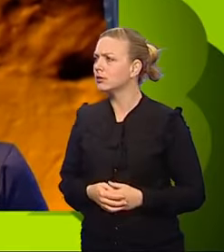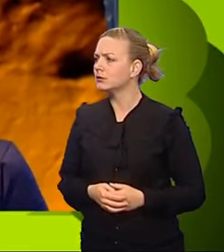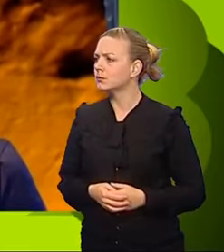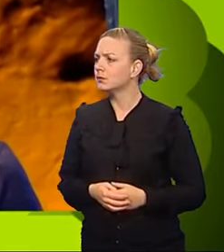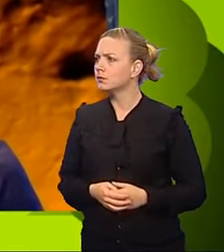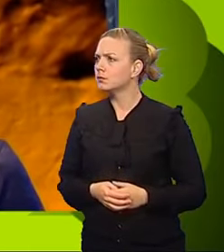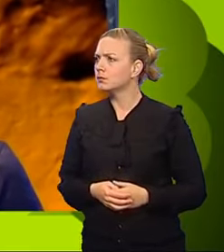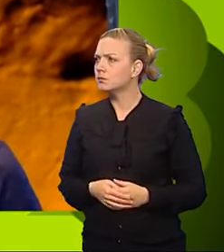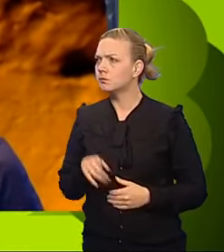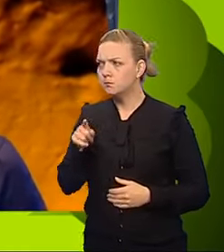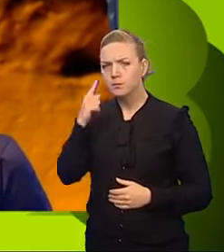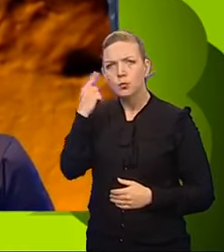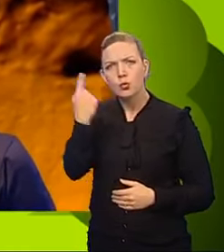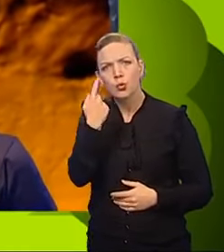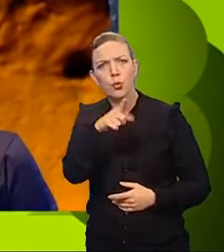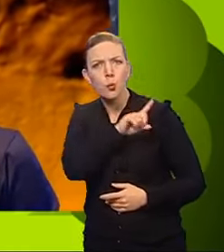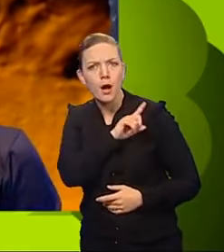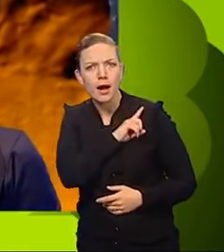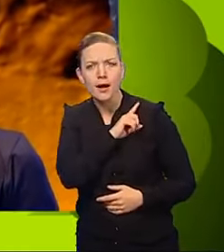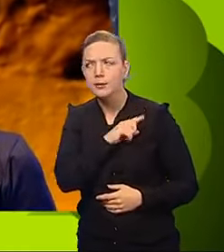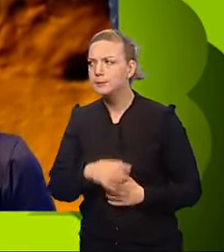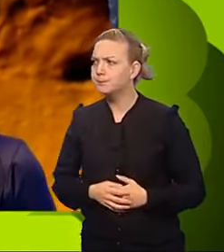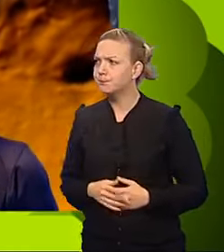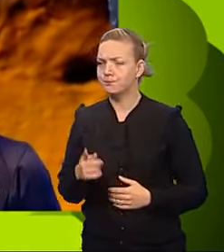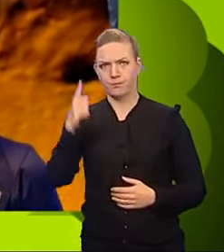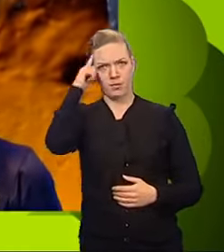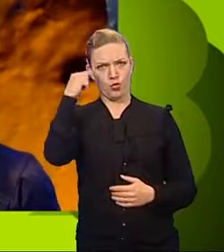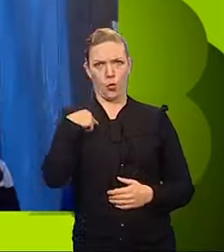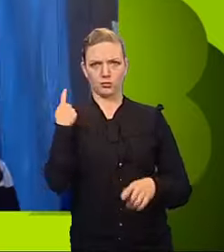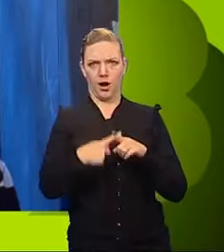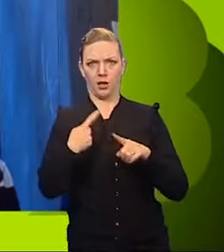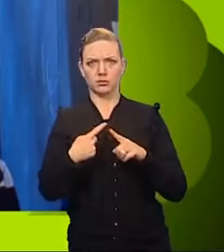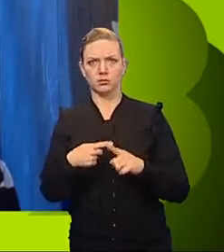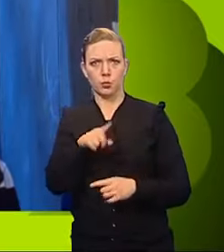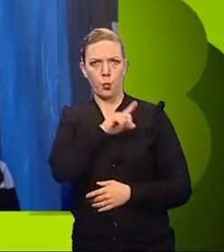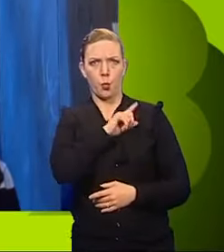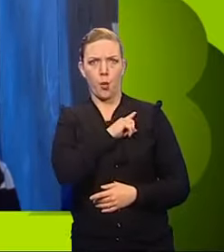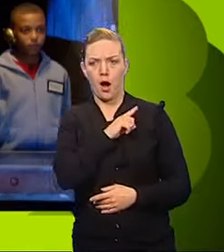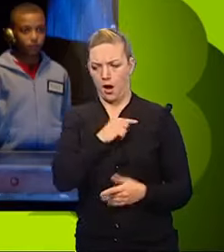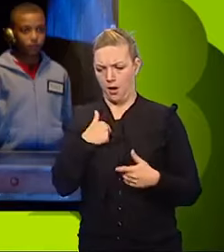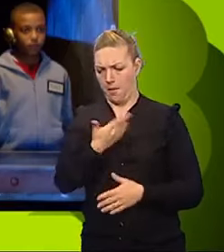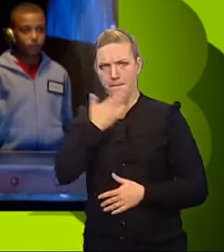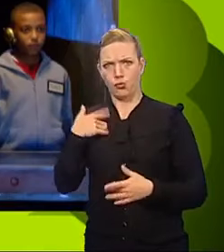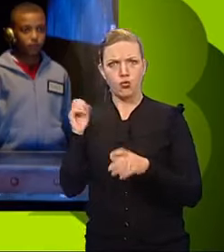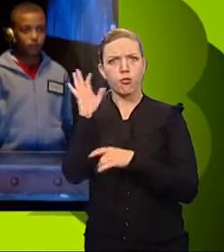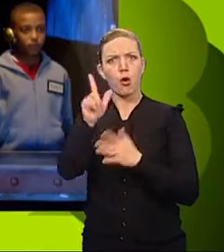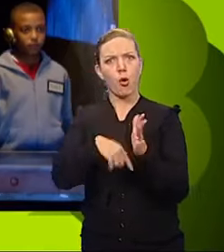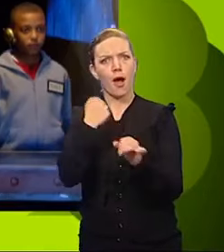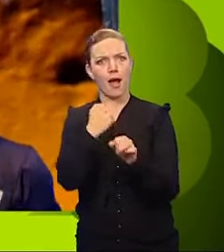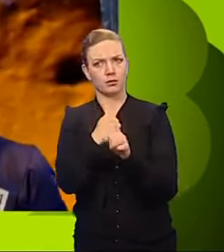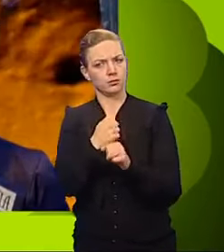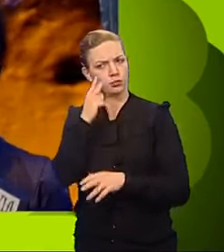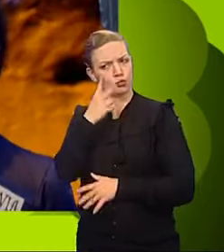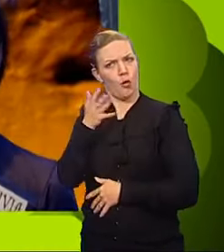do you think the saboteur was and why? I thought the saboteur was Elliot because I didn't throw them eggs and, um,